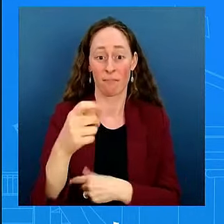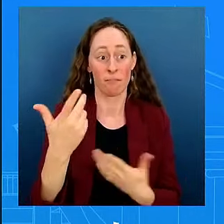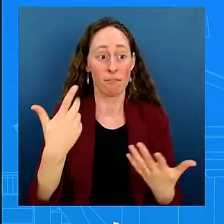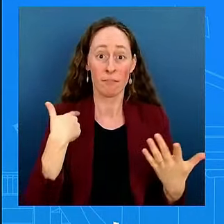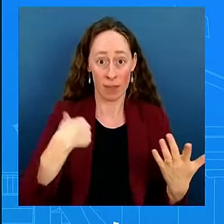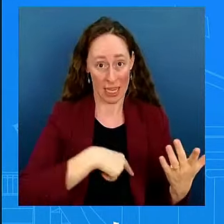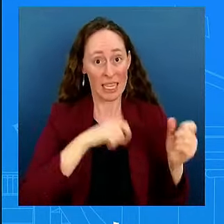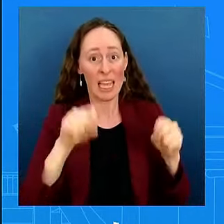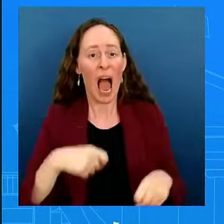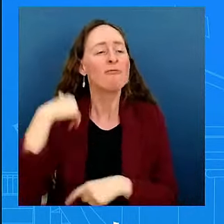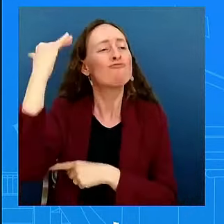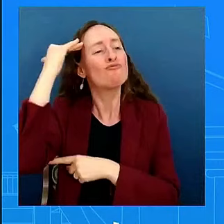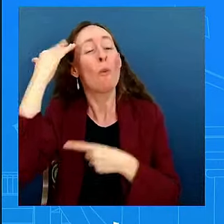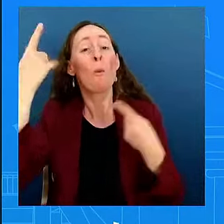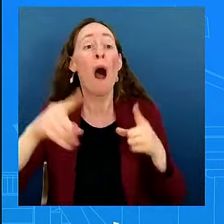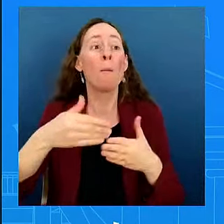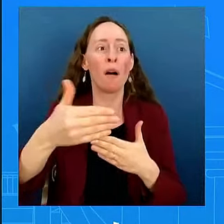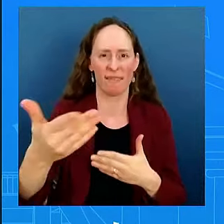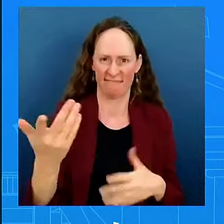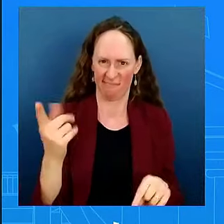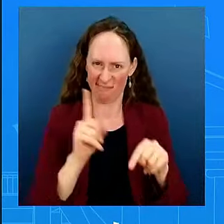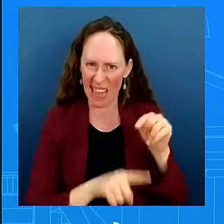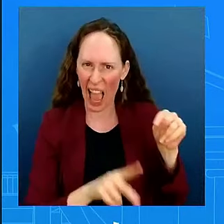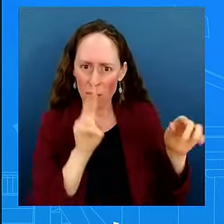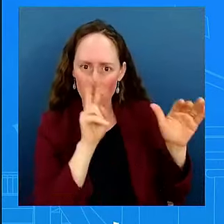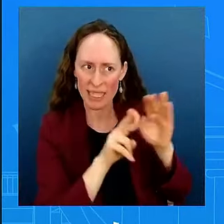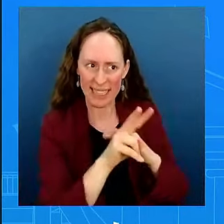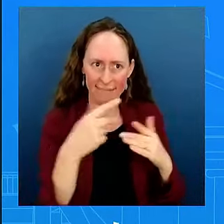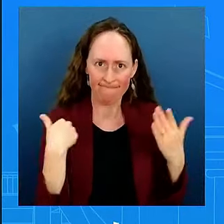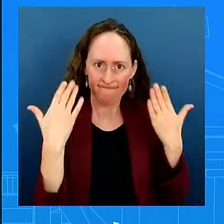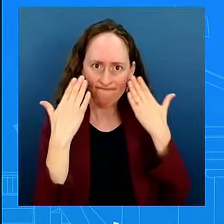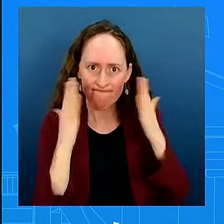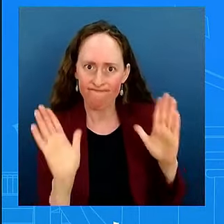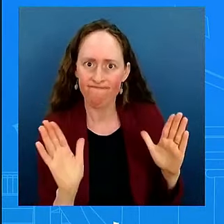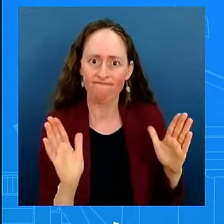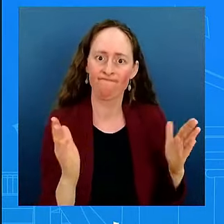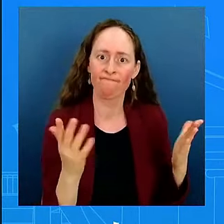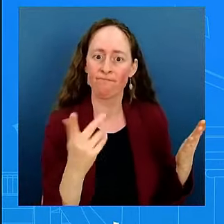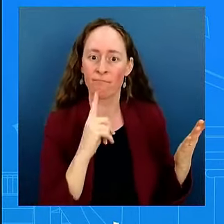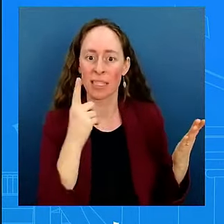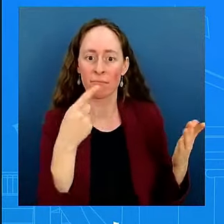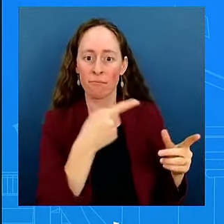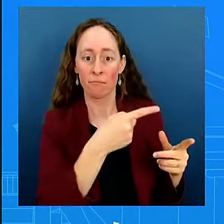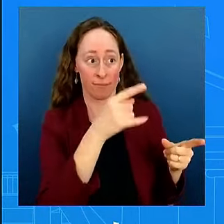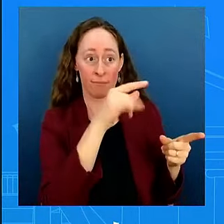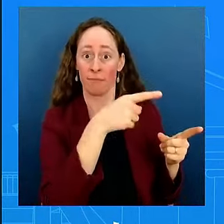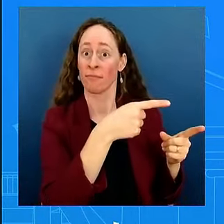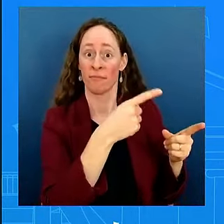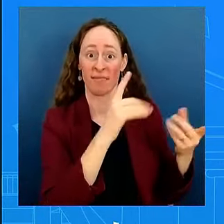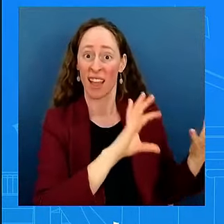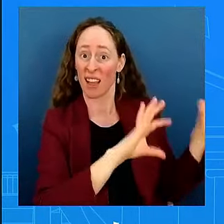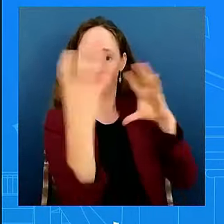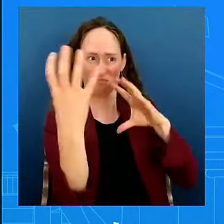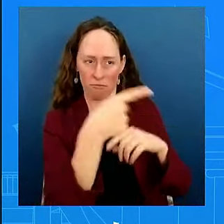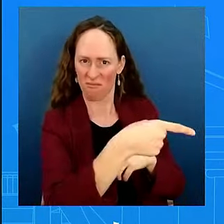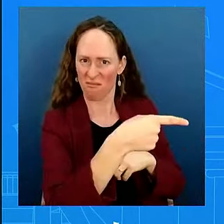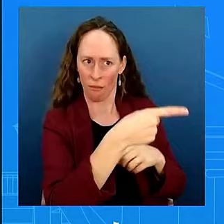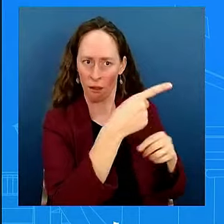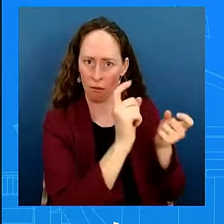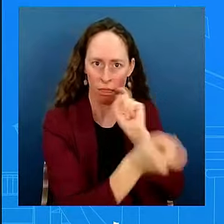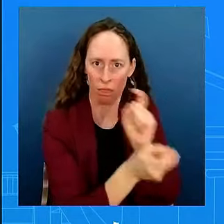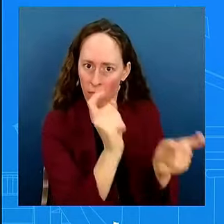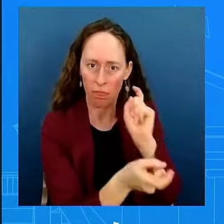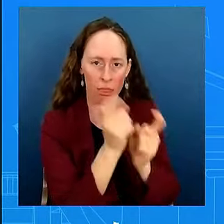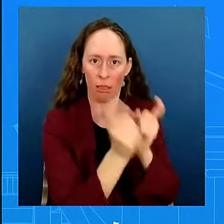so, you know, these are dynamic situations. And so we have to continue to work around the clock to get this done, and that is the